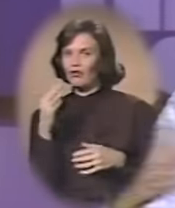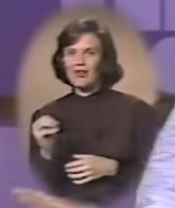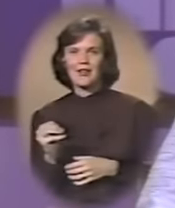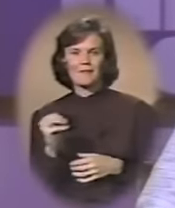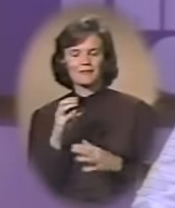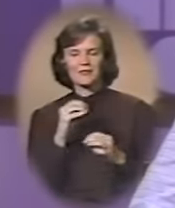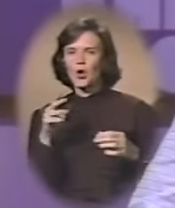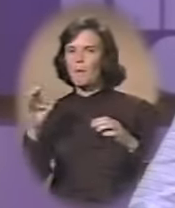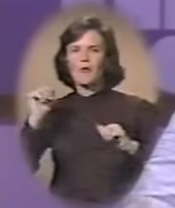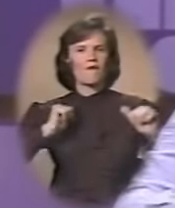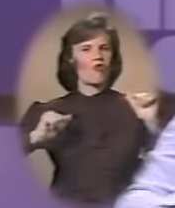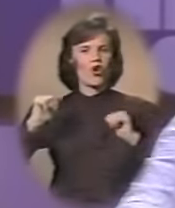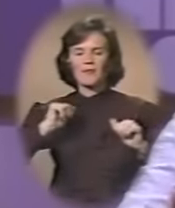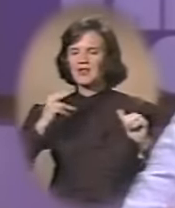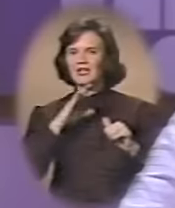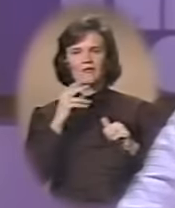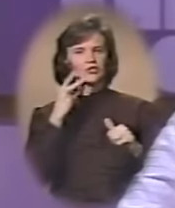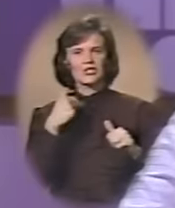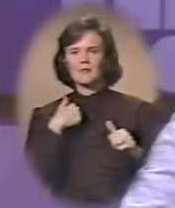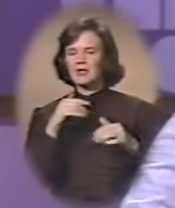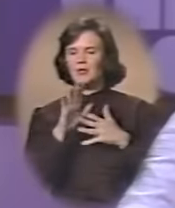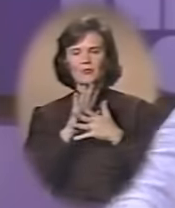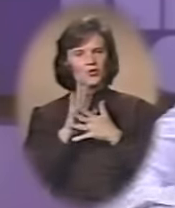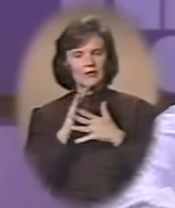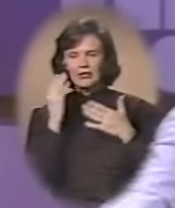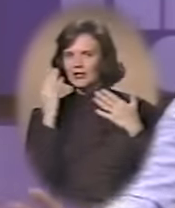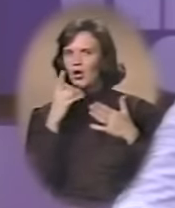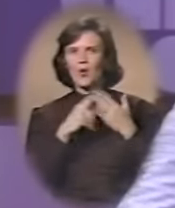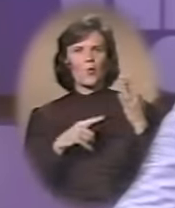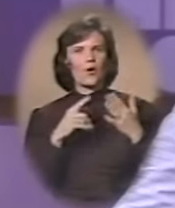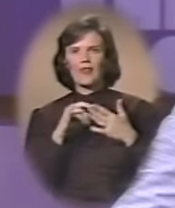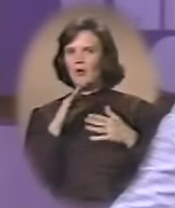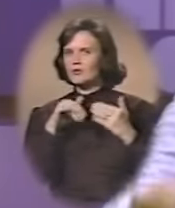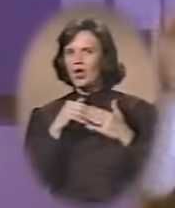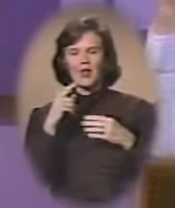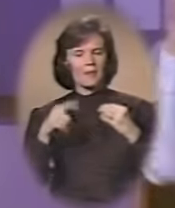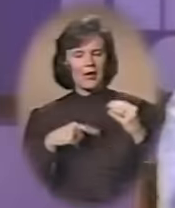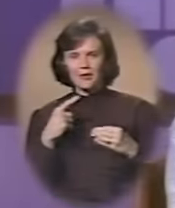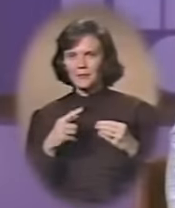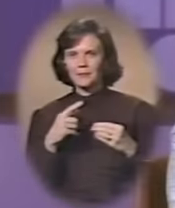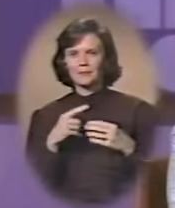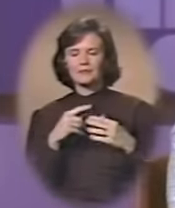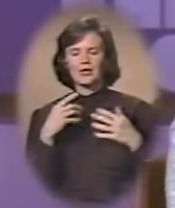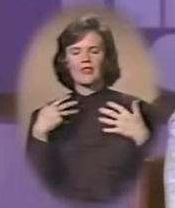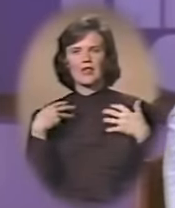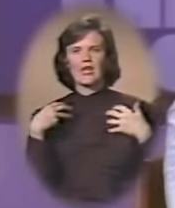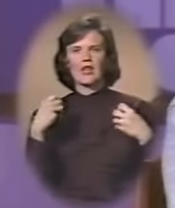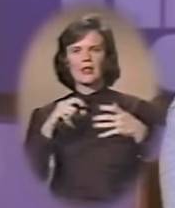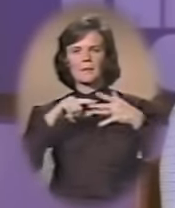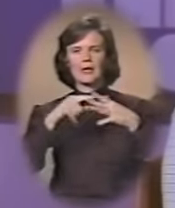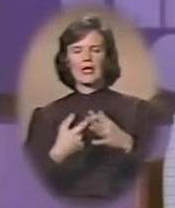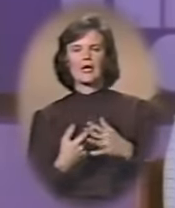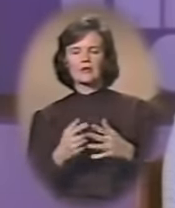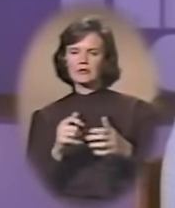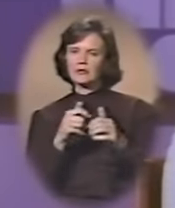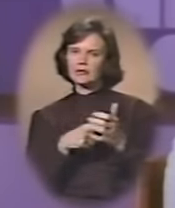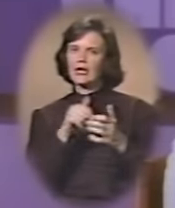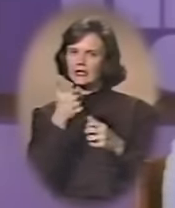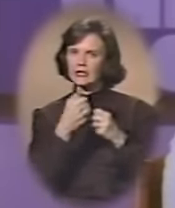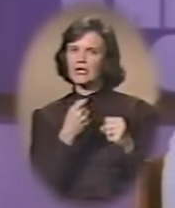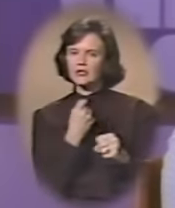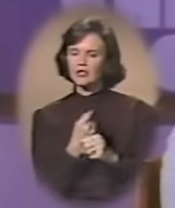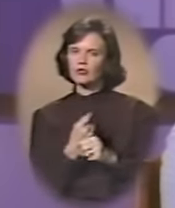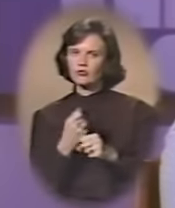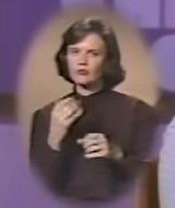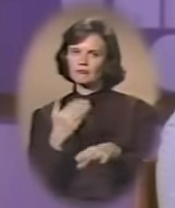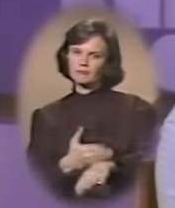him. No performing. He'd never seen me in a picture. Didn't know what that was all about. And the healing began. It's taken me 10 years to